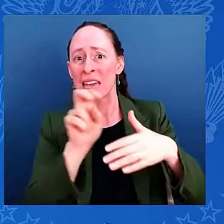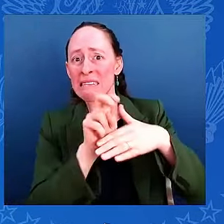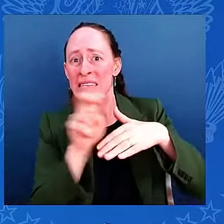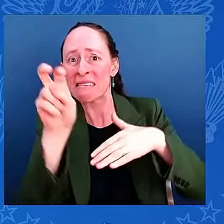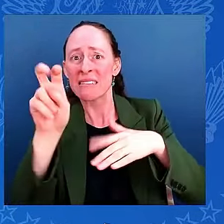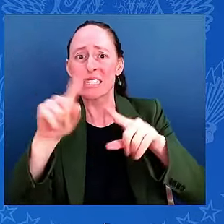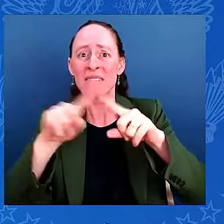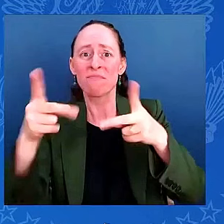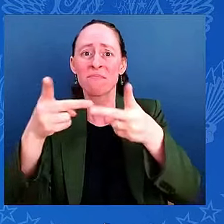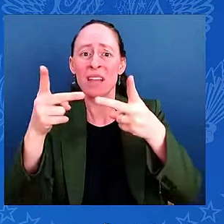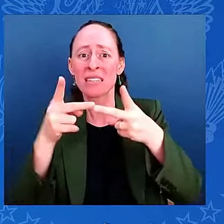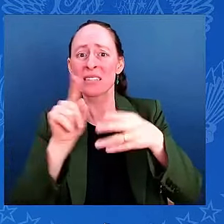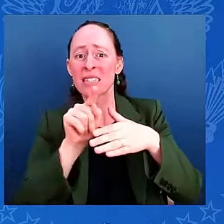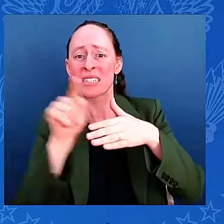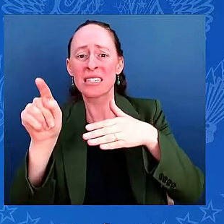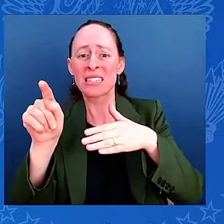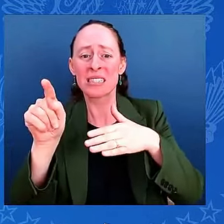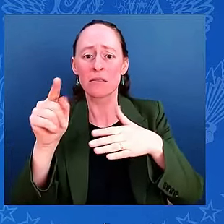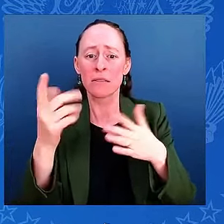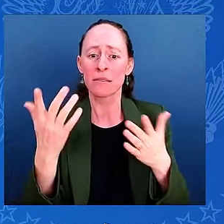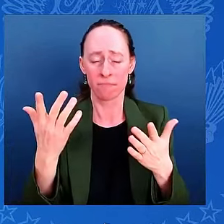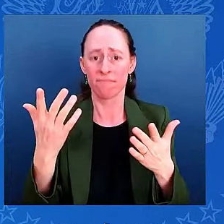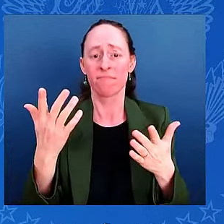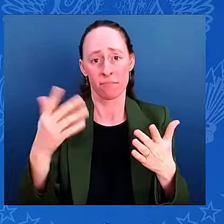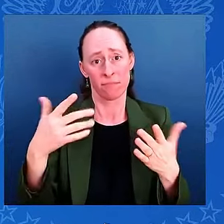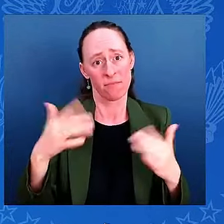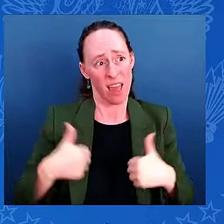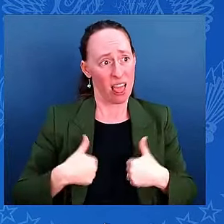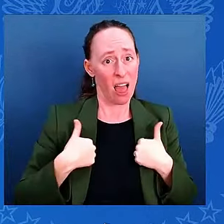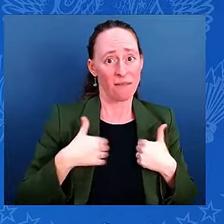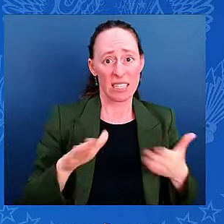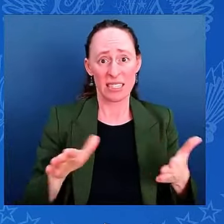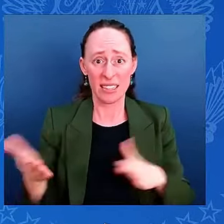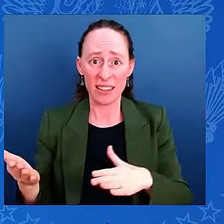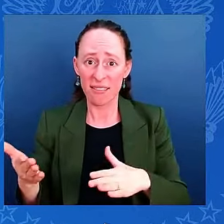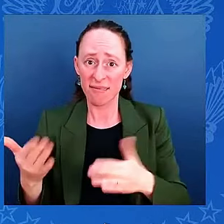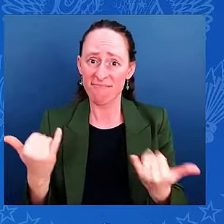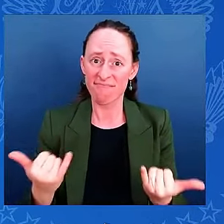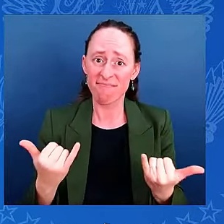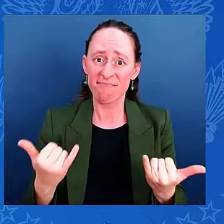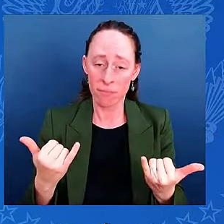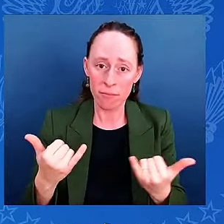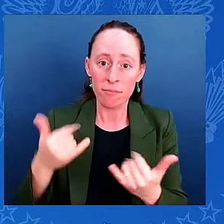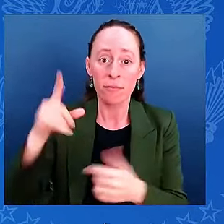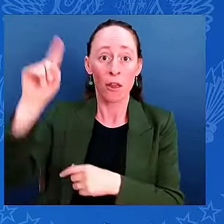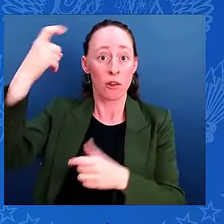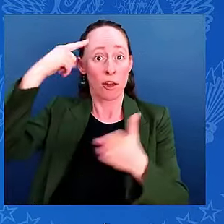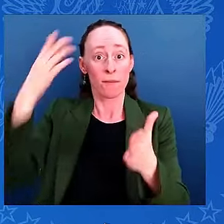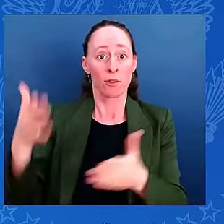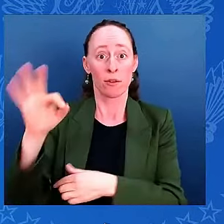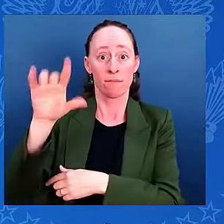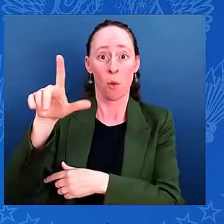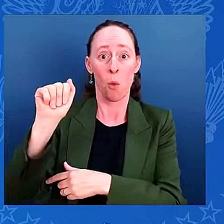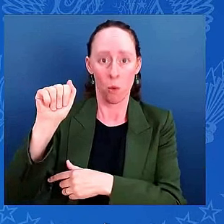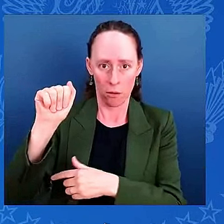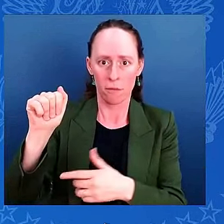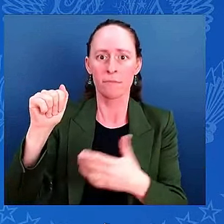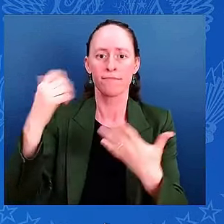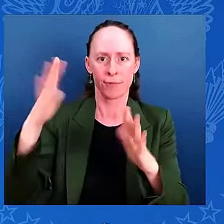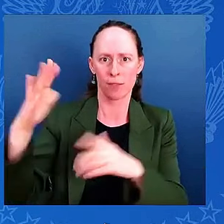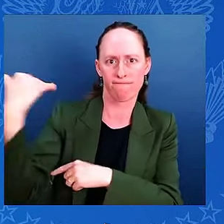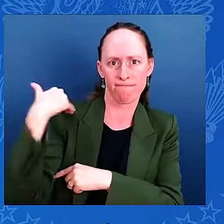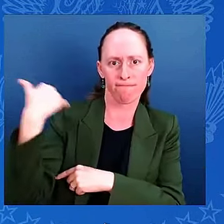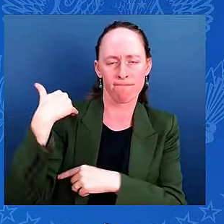approved emergency declarations for Florida. We have thousands of federal personnel on the ground. When we've staged and are ready to go,